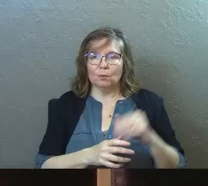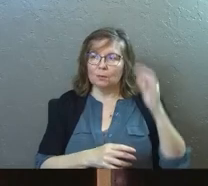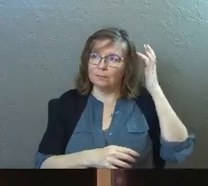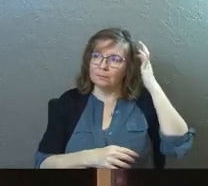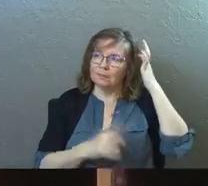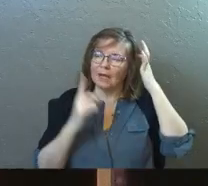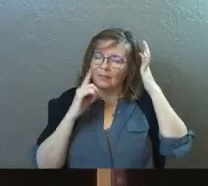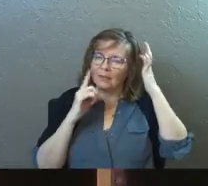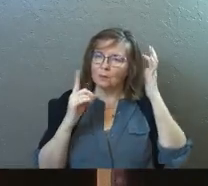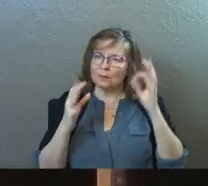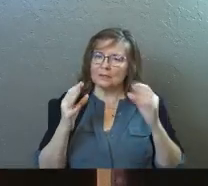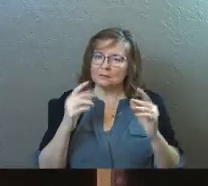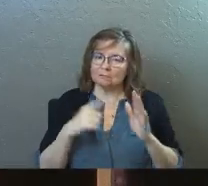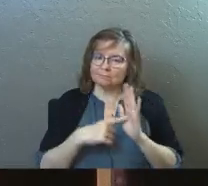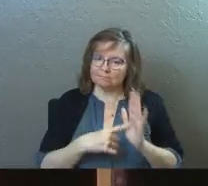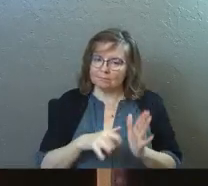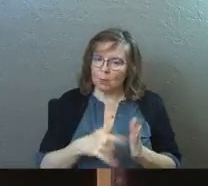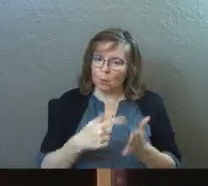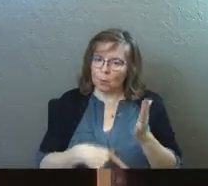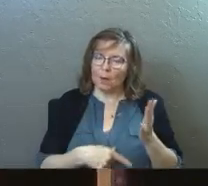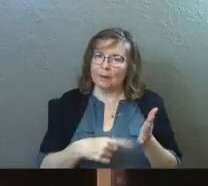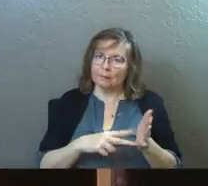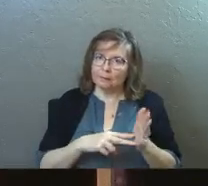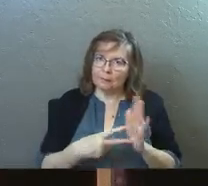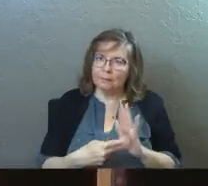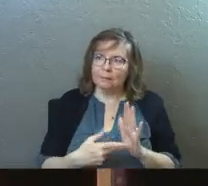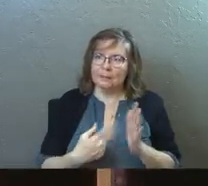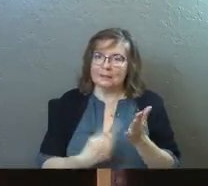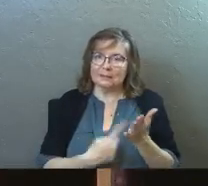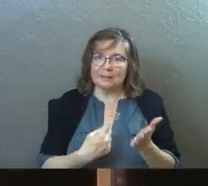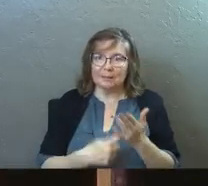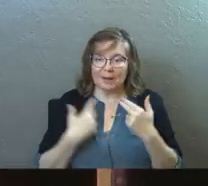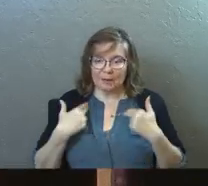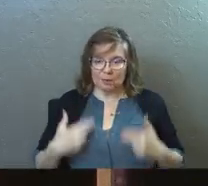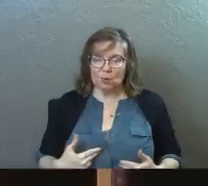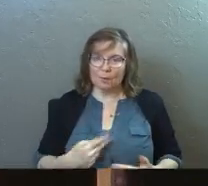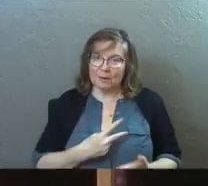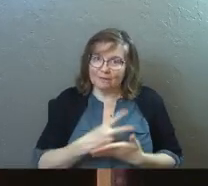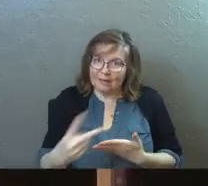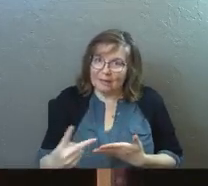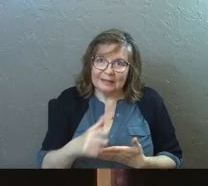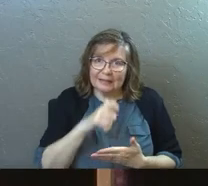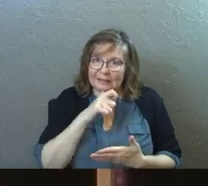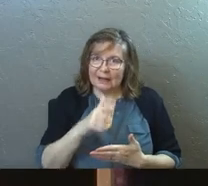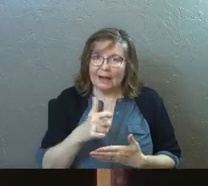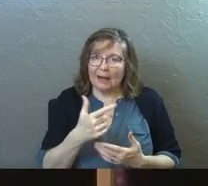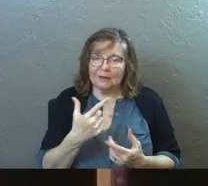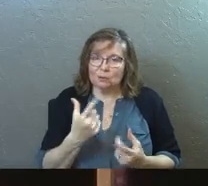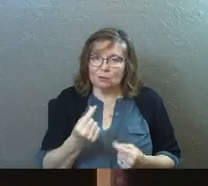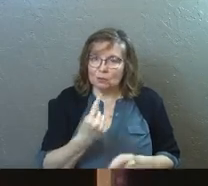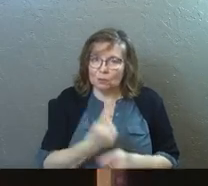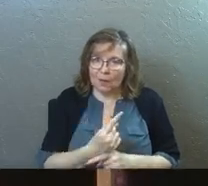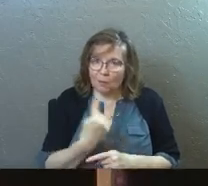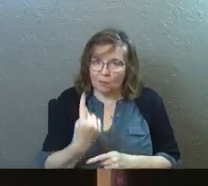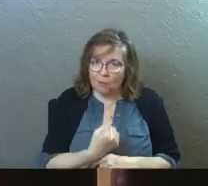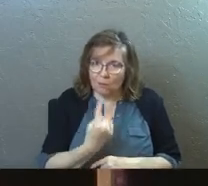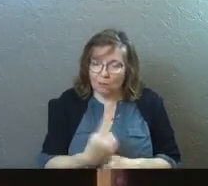I just think we need to call that stuff out, call it what it is. A person came to me one time